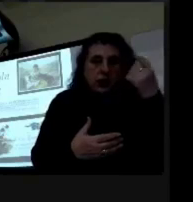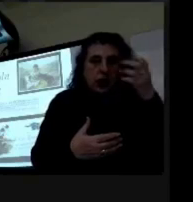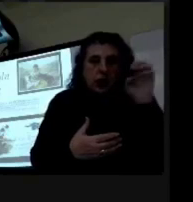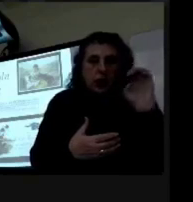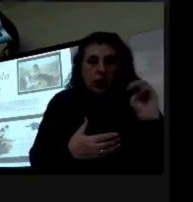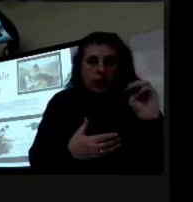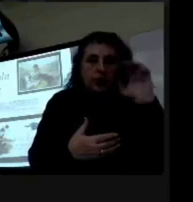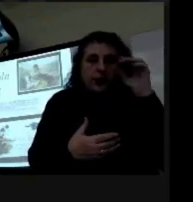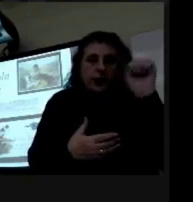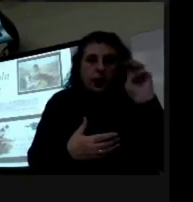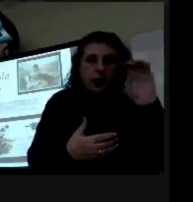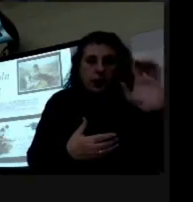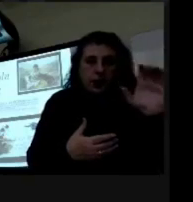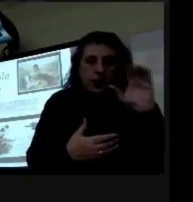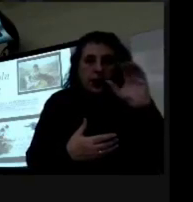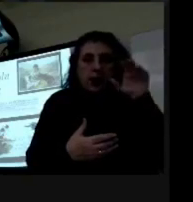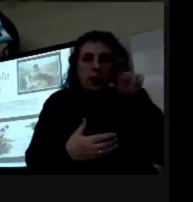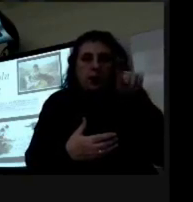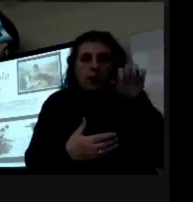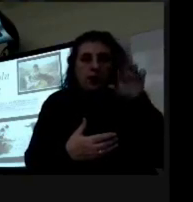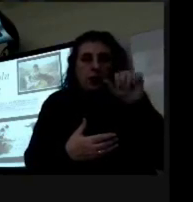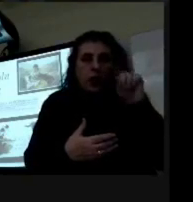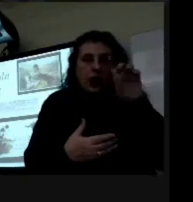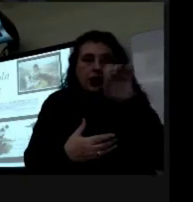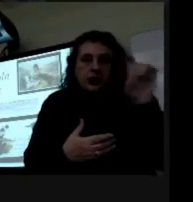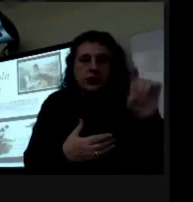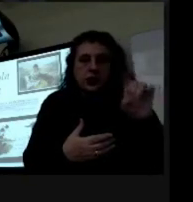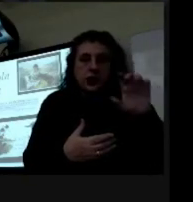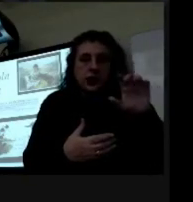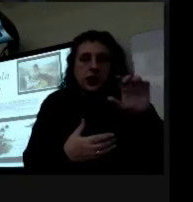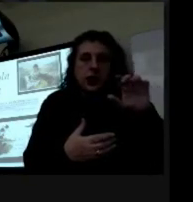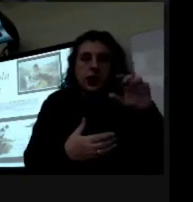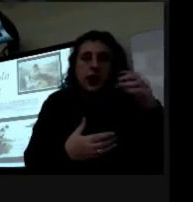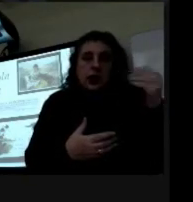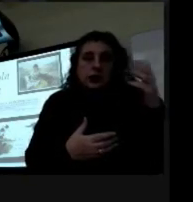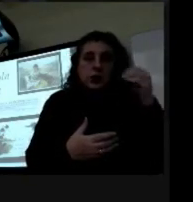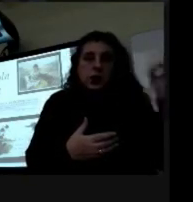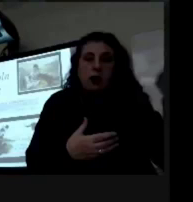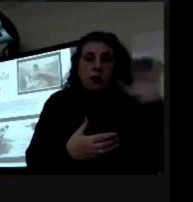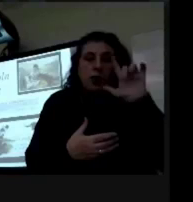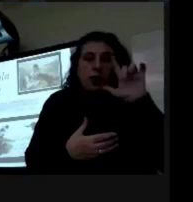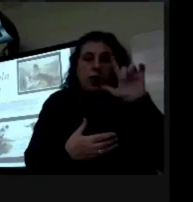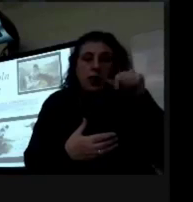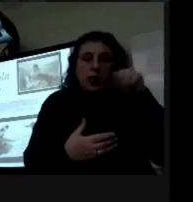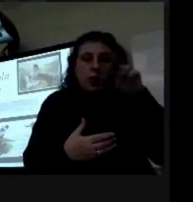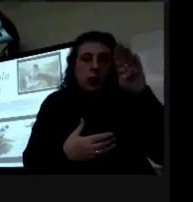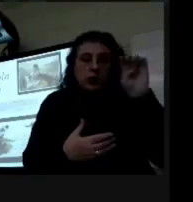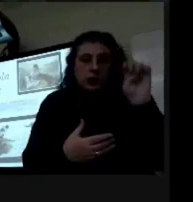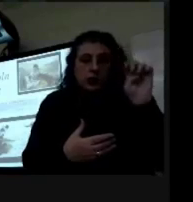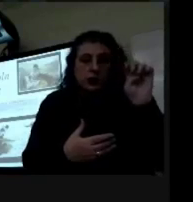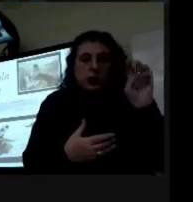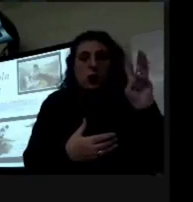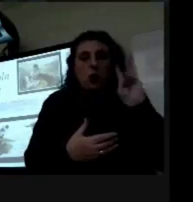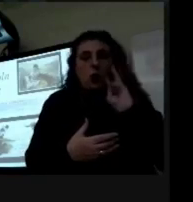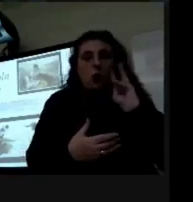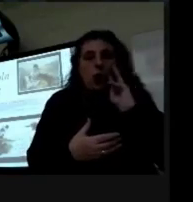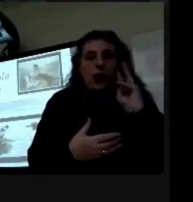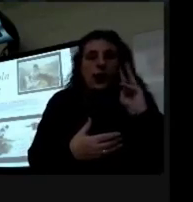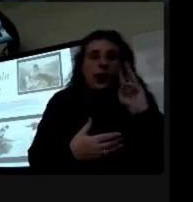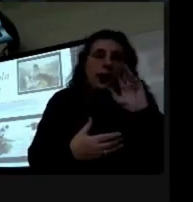sweet niter and tincture of opium and camphor so probably didn't do much for a cold and probably make your cough go away though